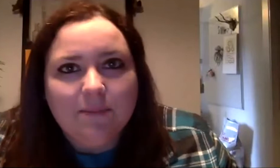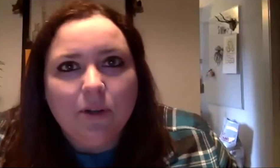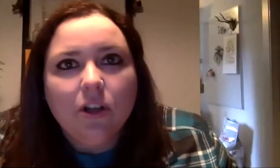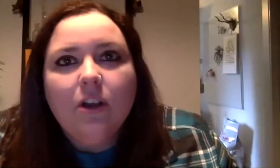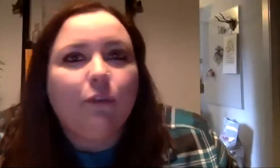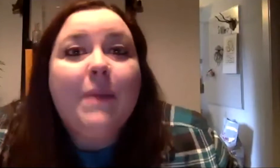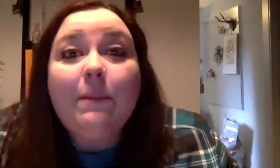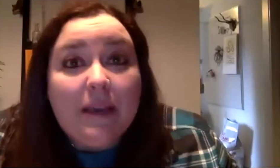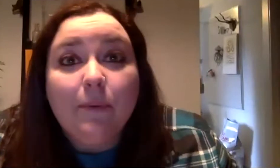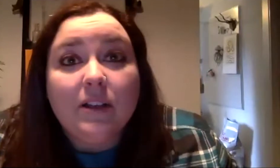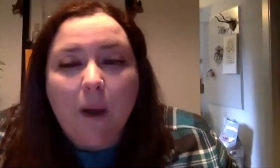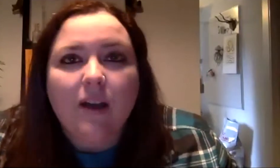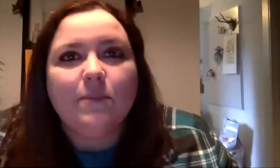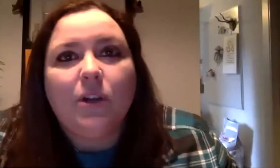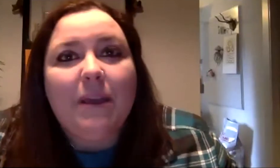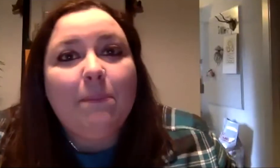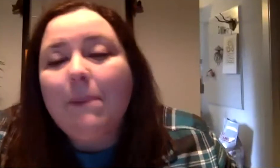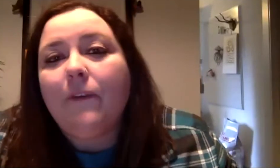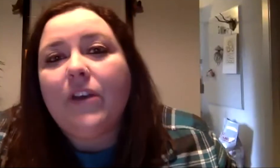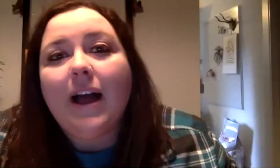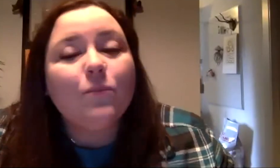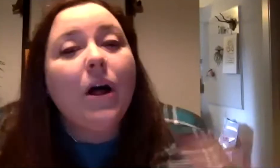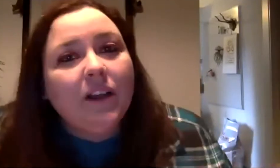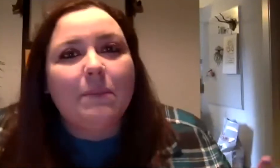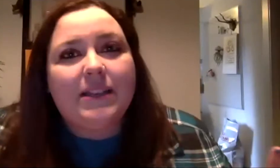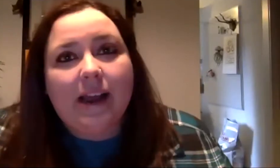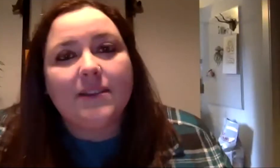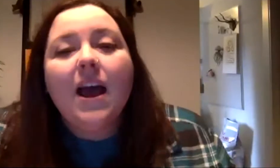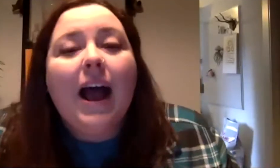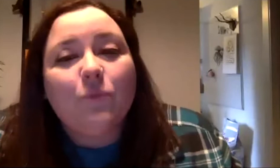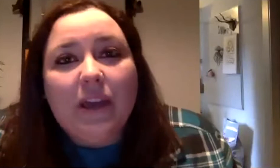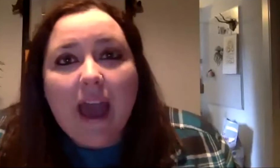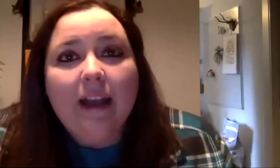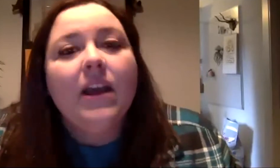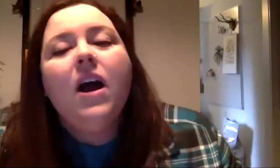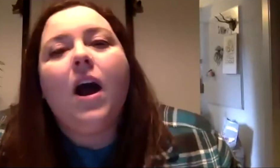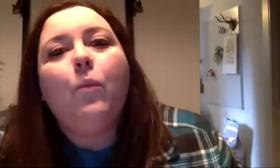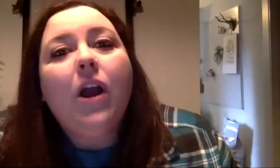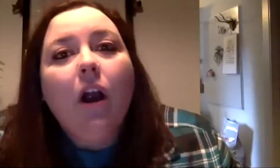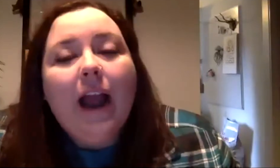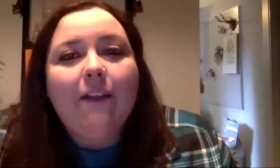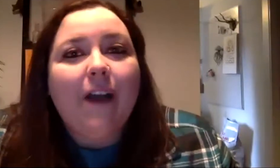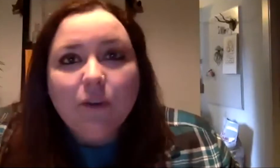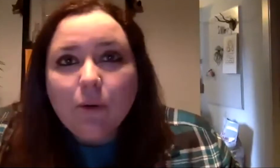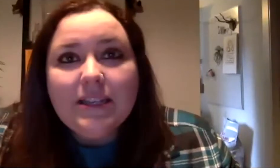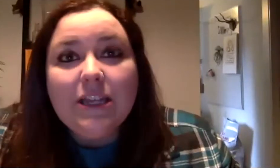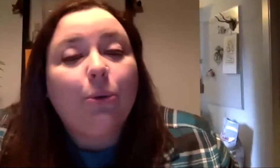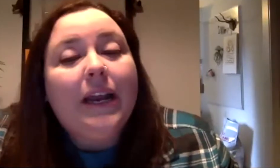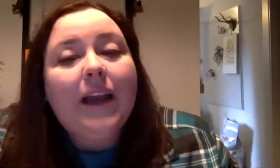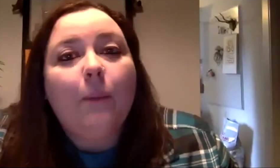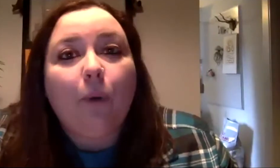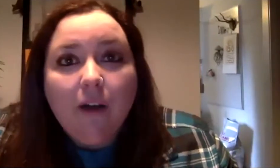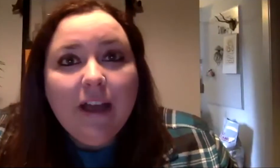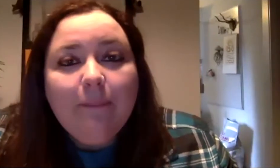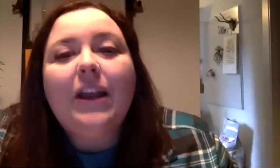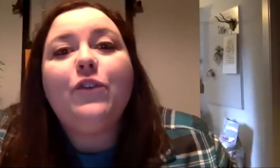accessible for as many people as possible and make people feel as welcome in science as we can. We are a 501c3